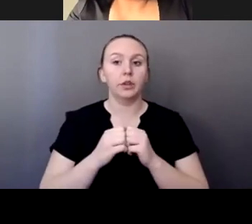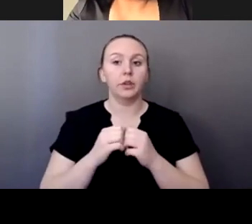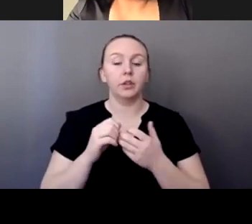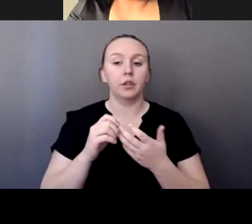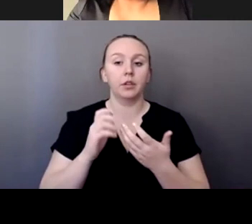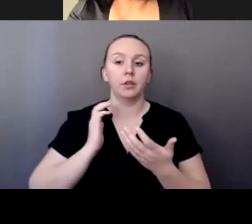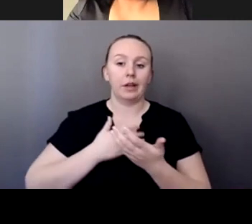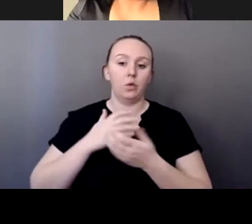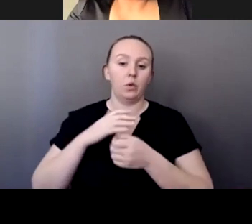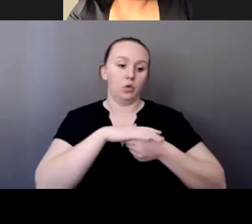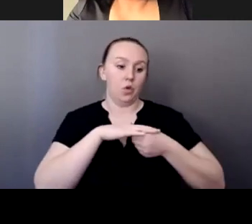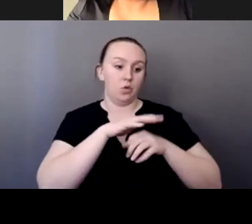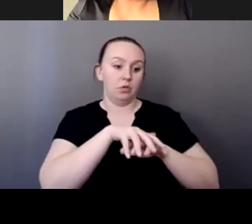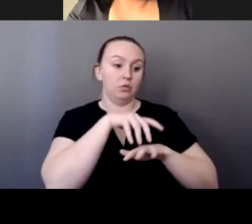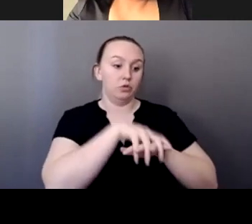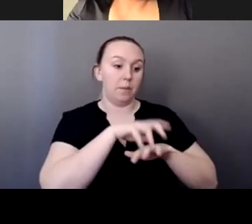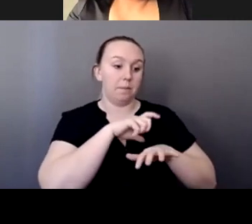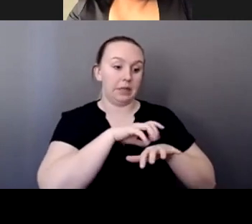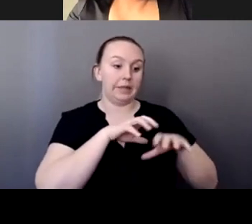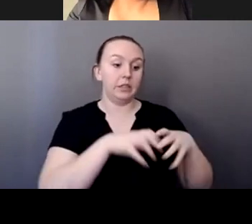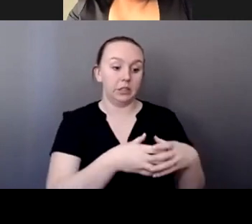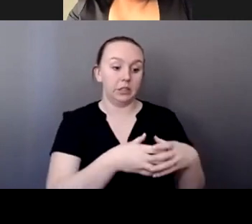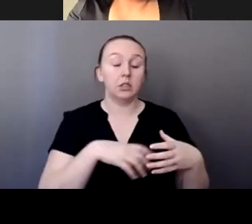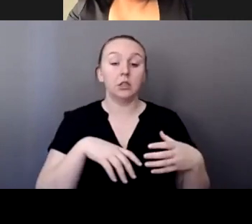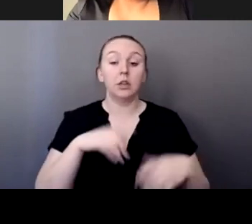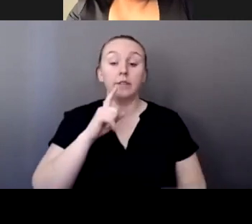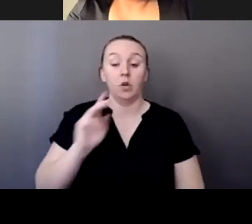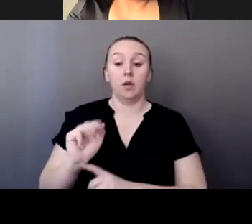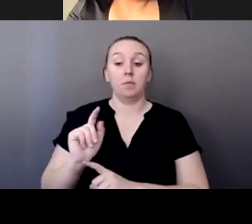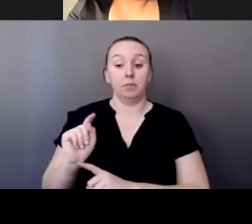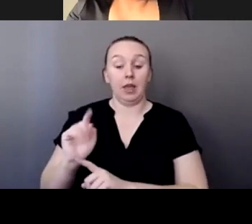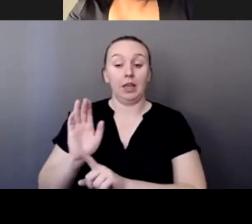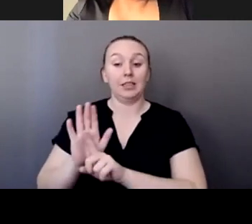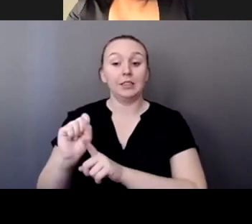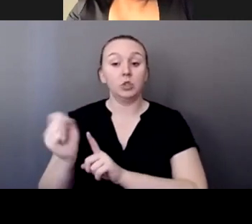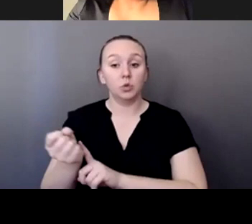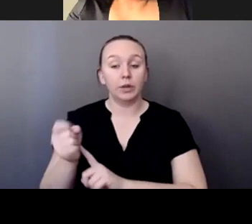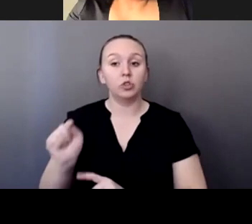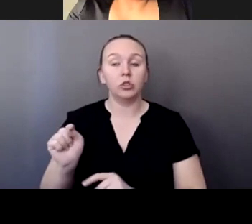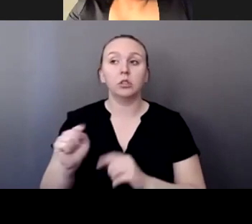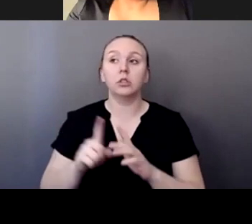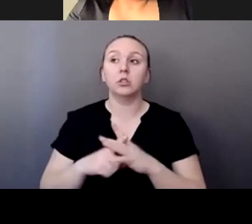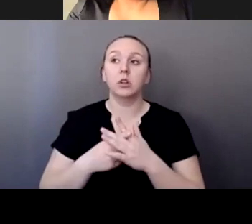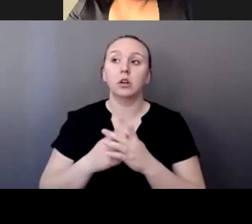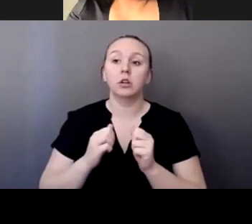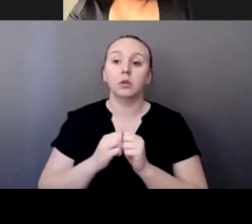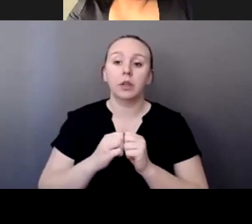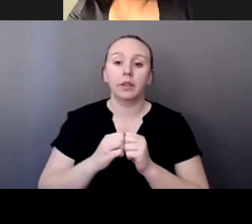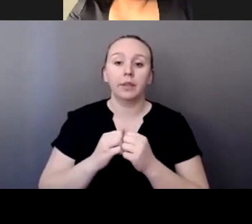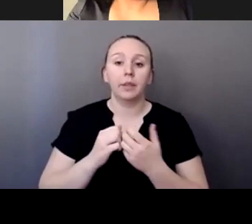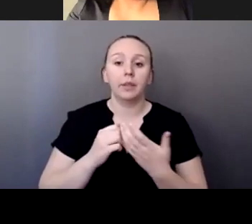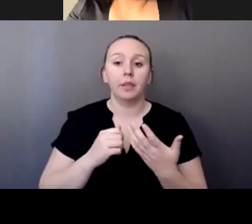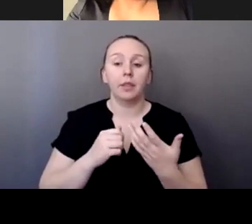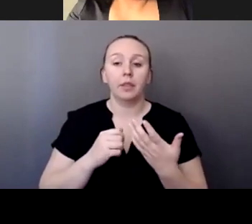local tribal police. So in his case, um, it started with, you know, they were